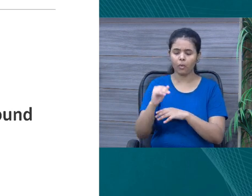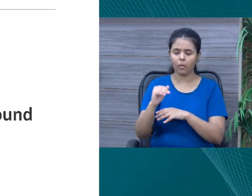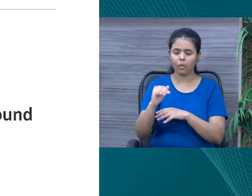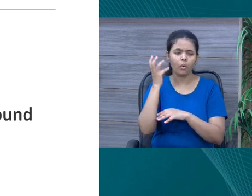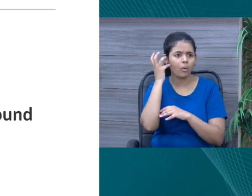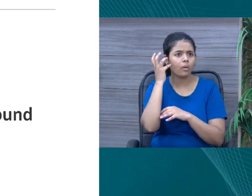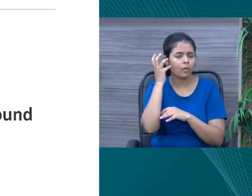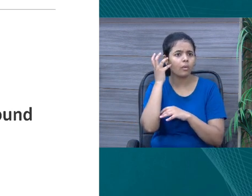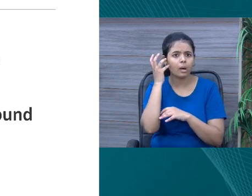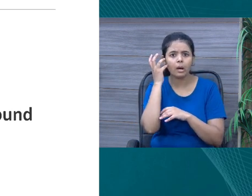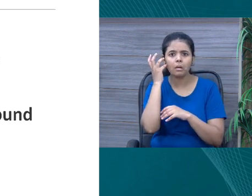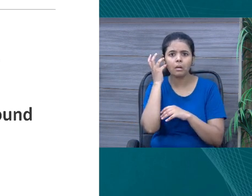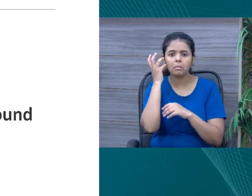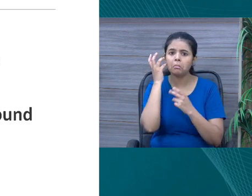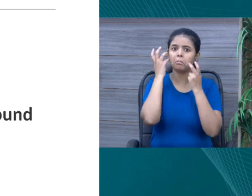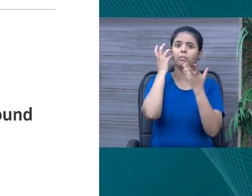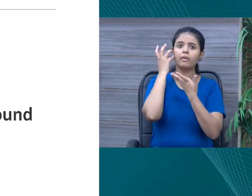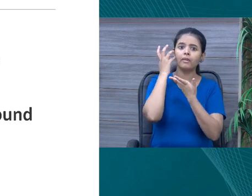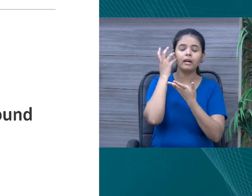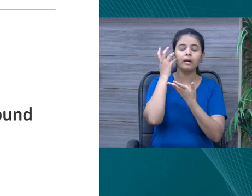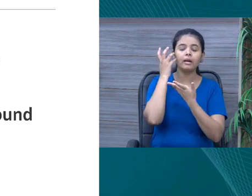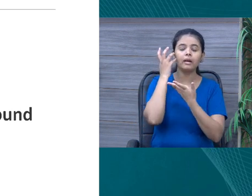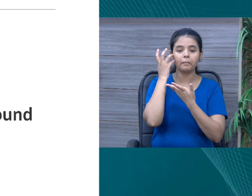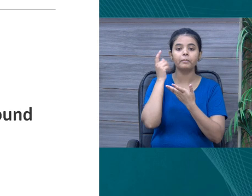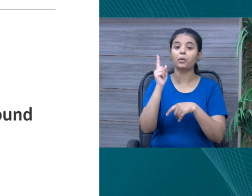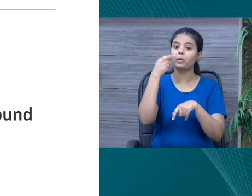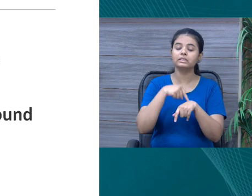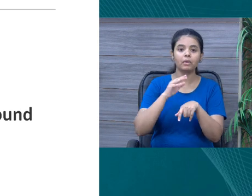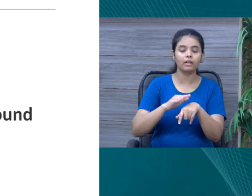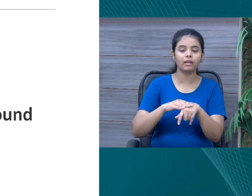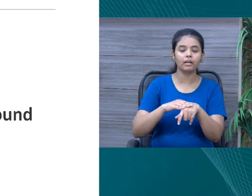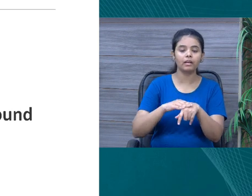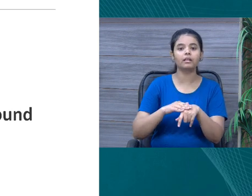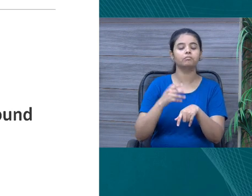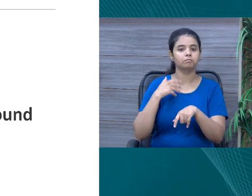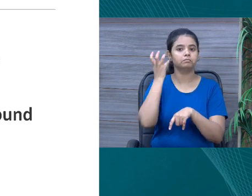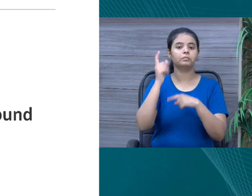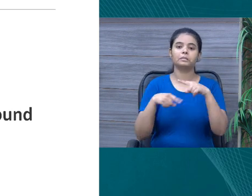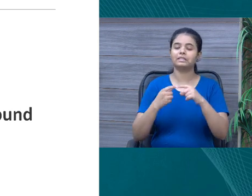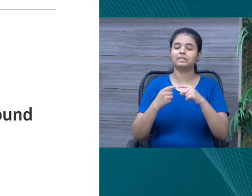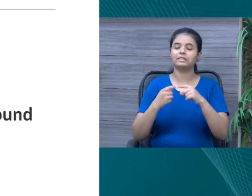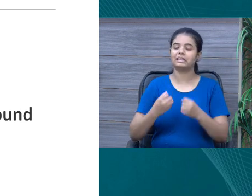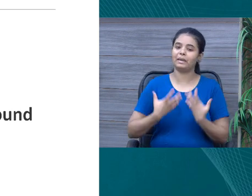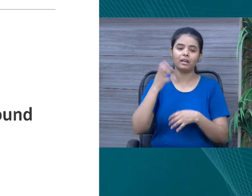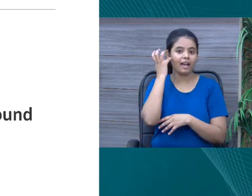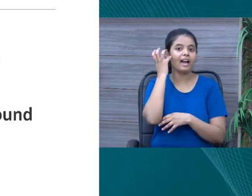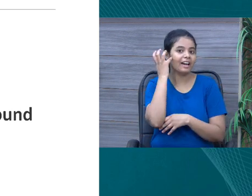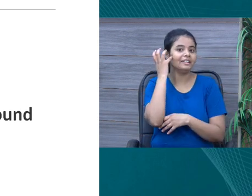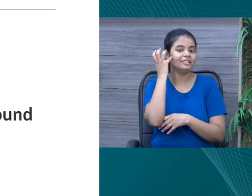really surprised to listen to the song and was very surprised and very happy to hear that song.